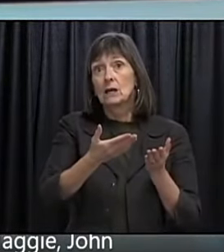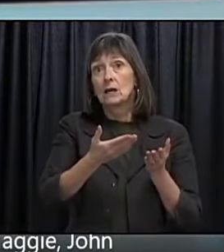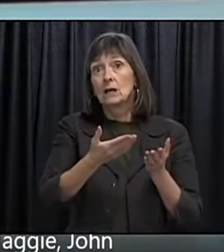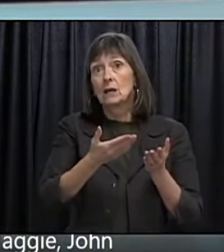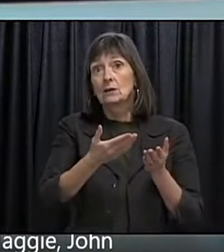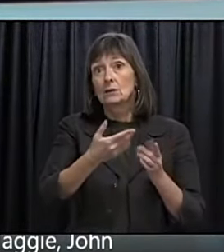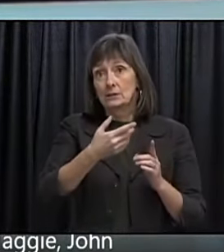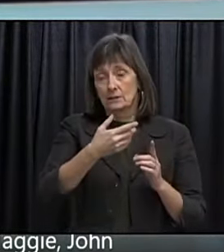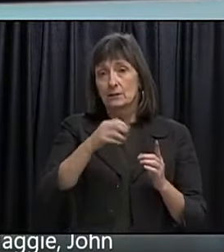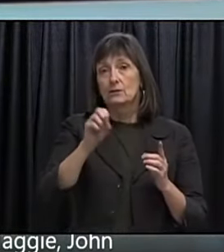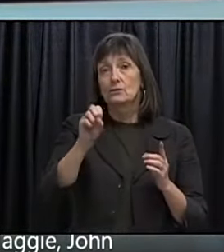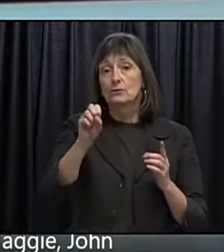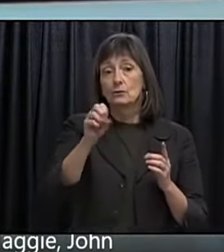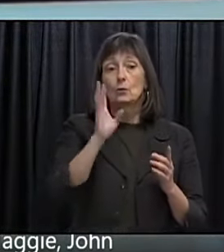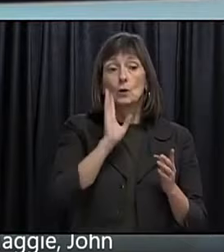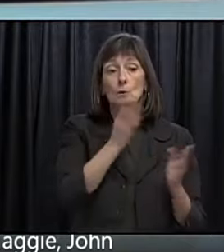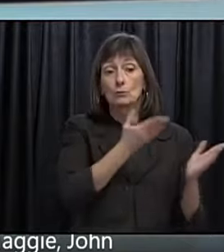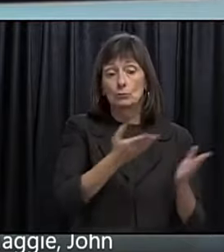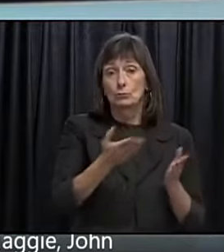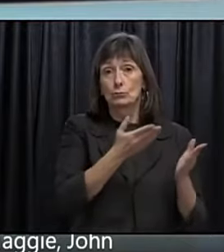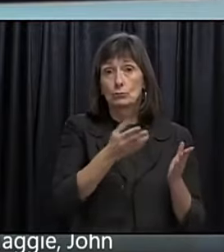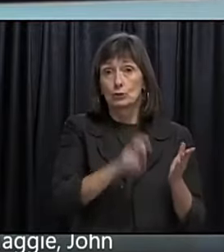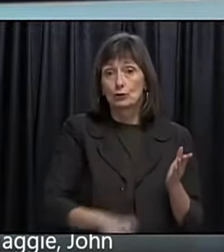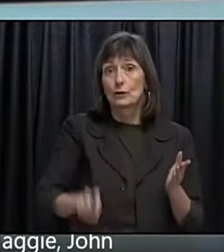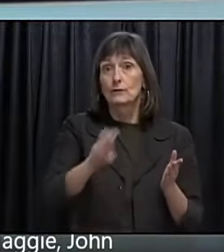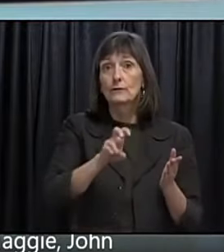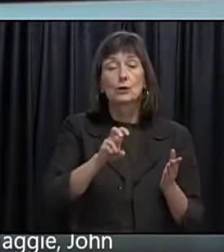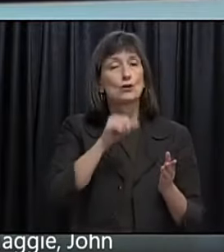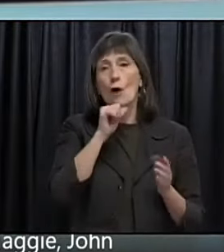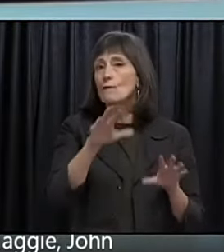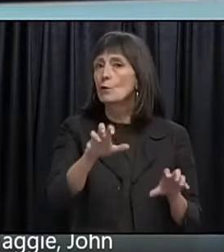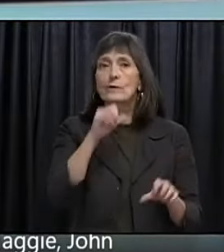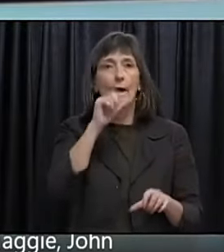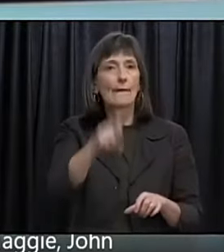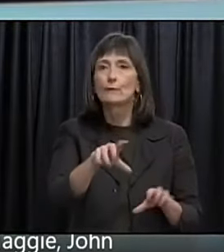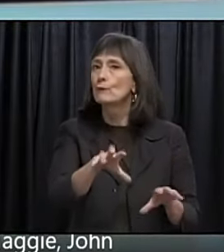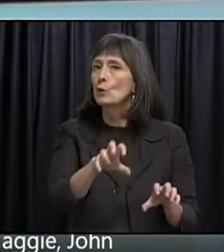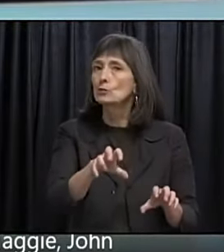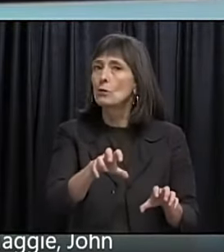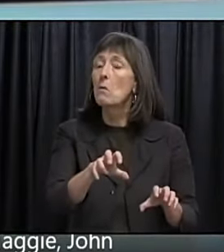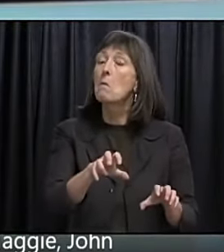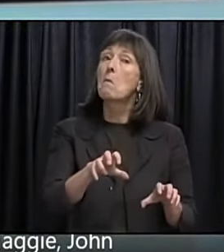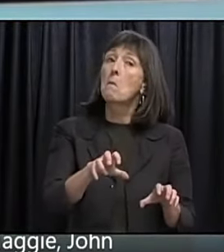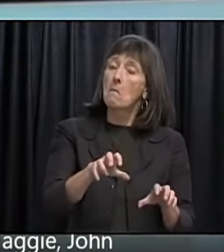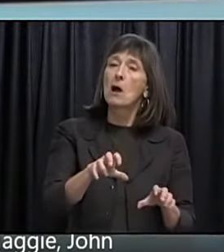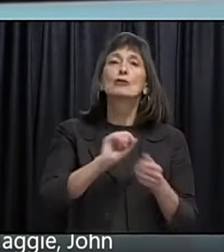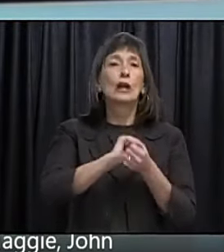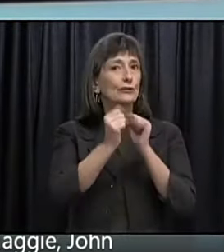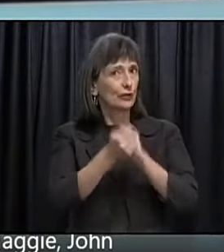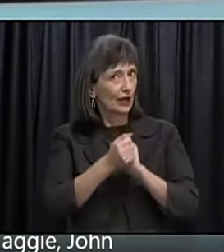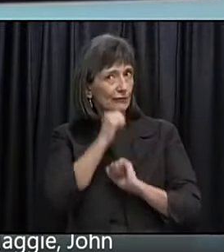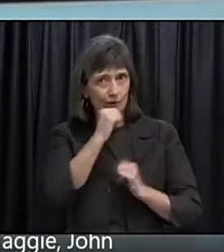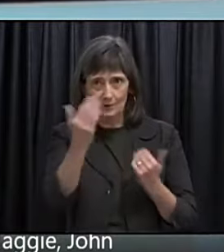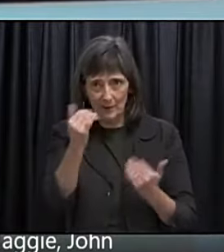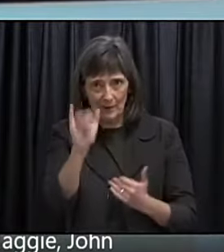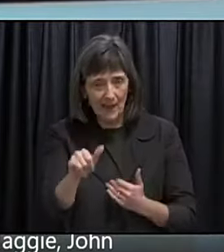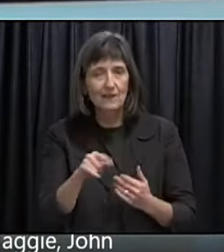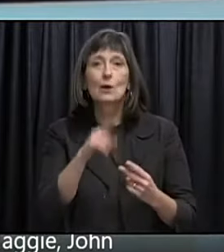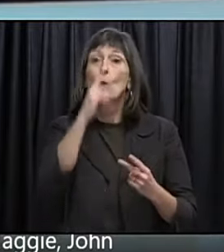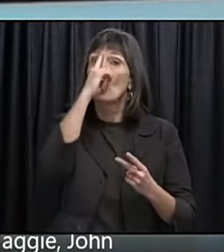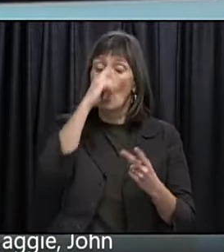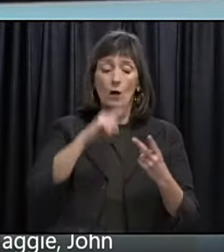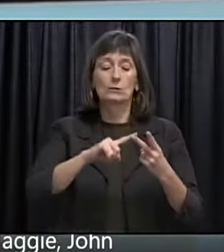the. Latter end. the distribution. Chain. Not frozen. So. That is the difference. From what we had. Expected before.